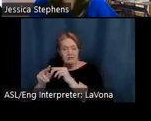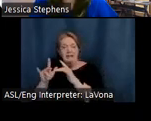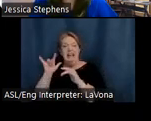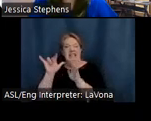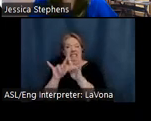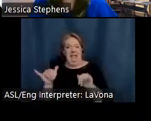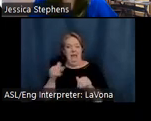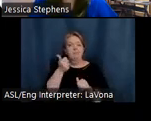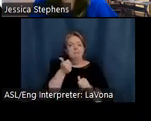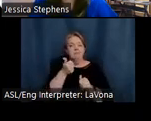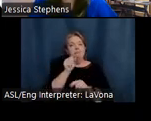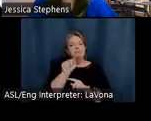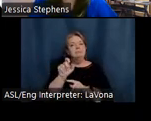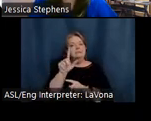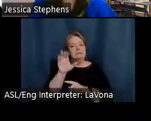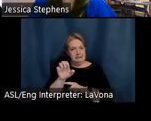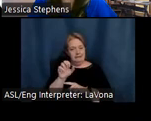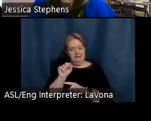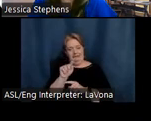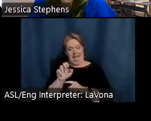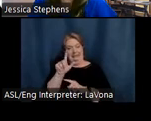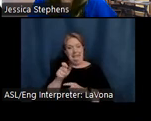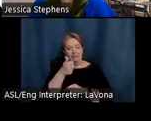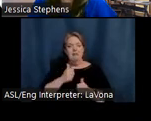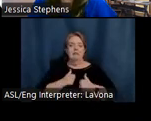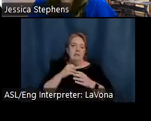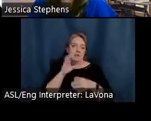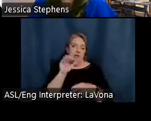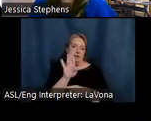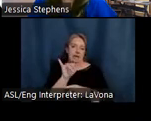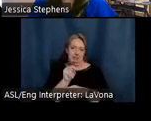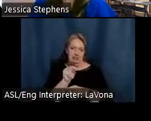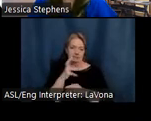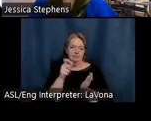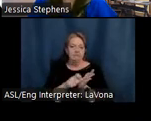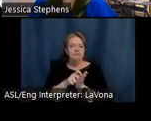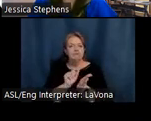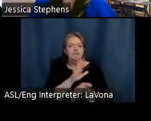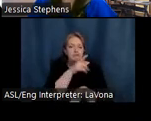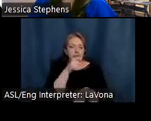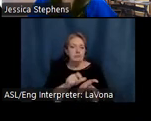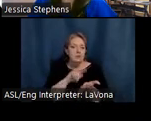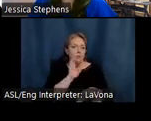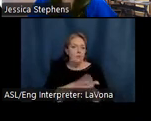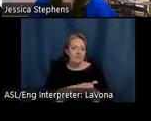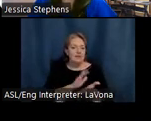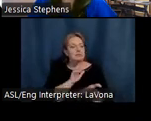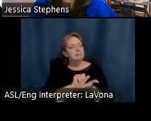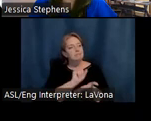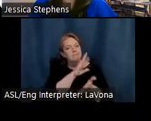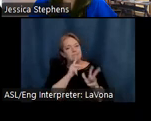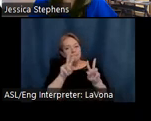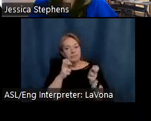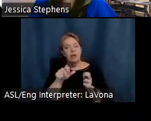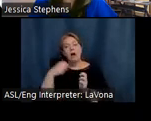and wrote letters to Selma regularly. In one of those letters, Steele explained that artist Adolph